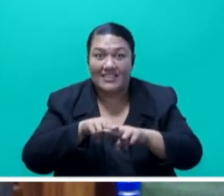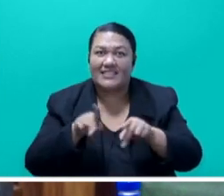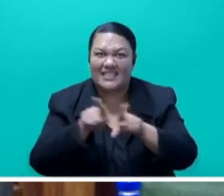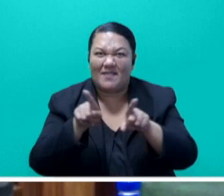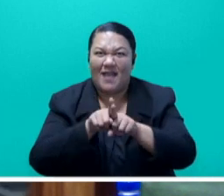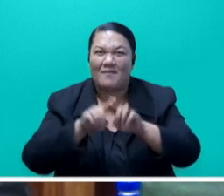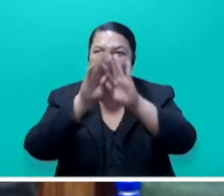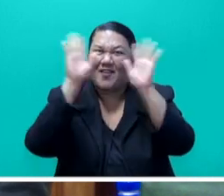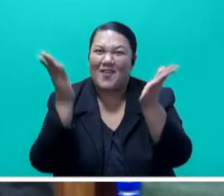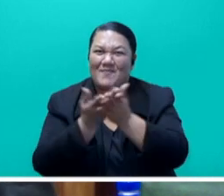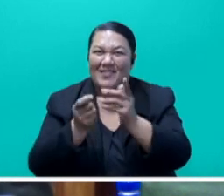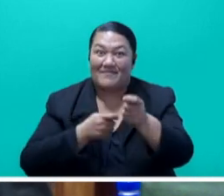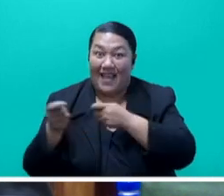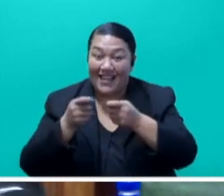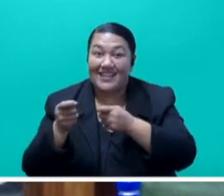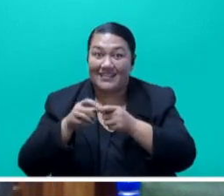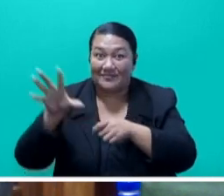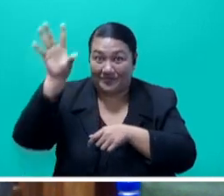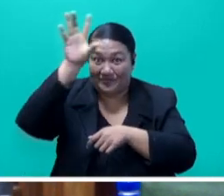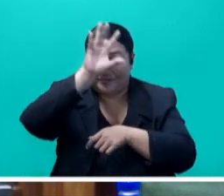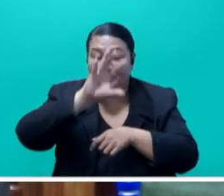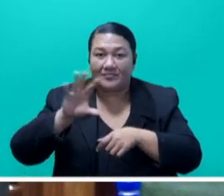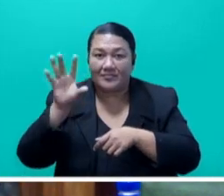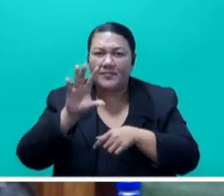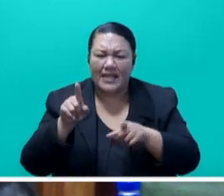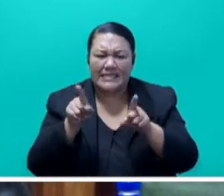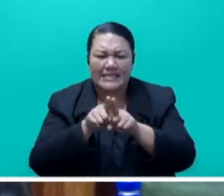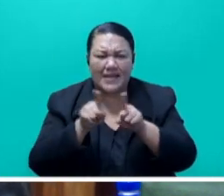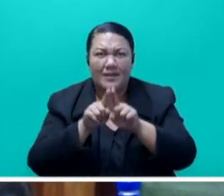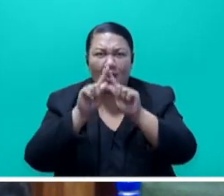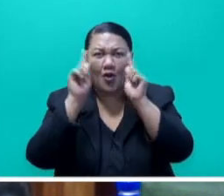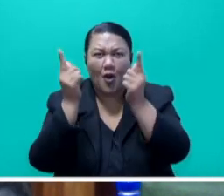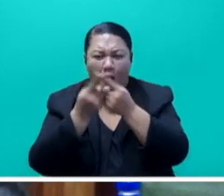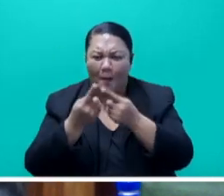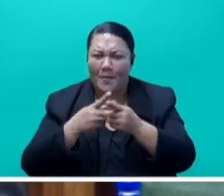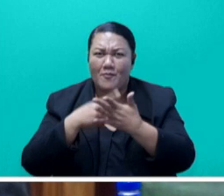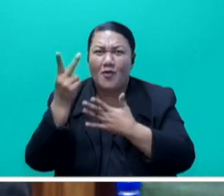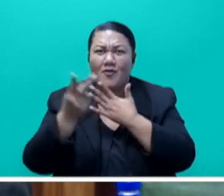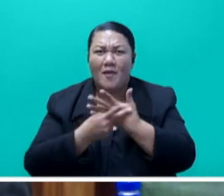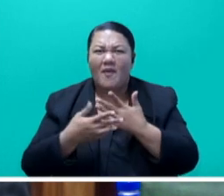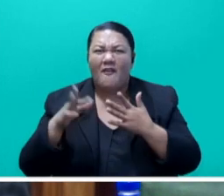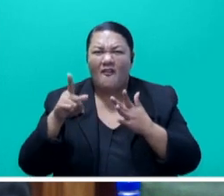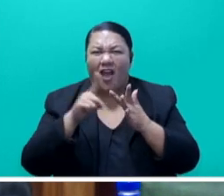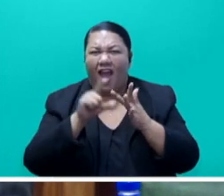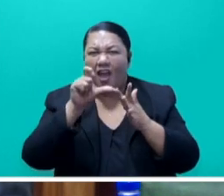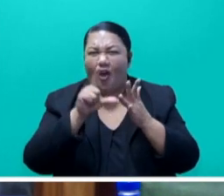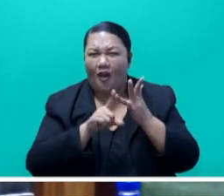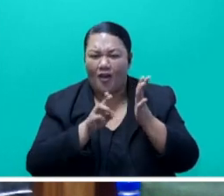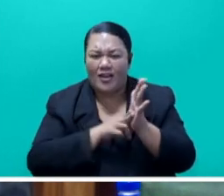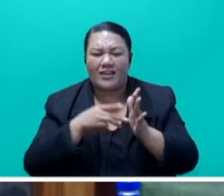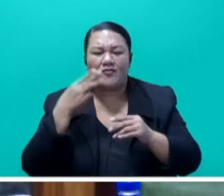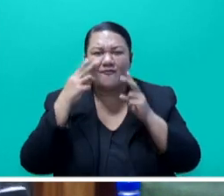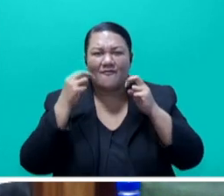starts with a brand evolution that re-energizes the iconic Fiji, where happiness finds you. Mr.